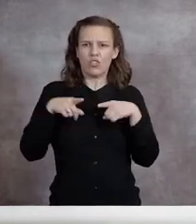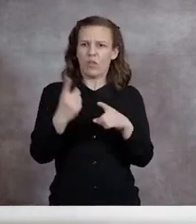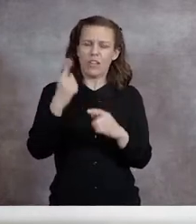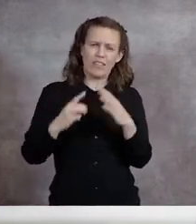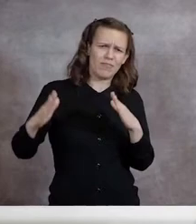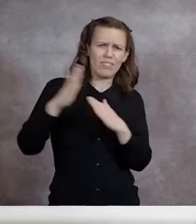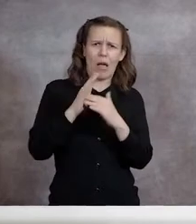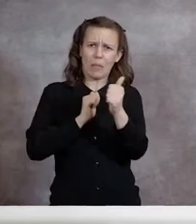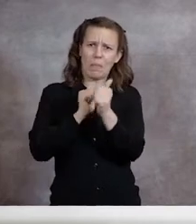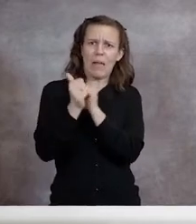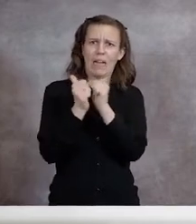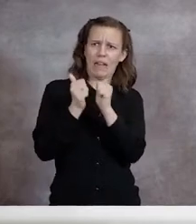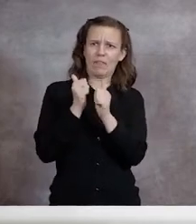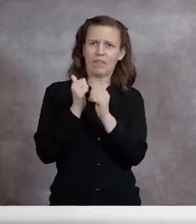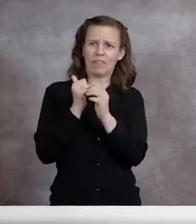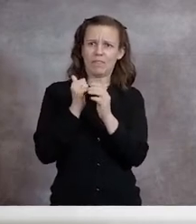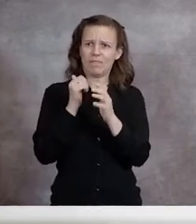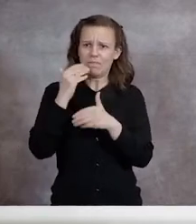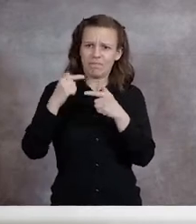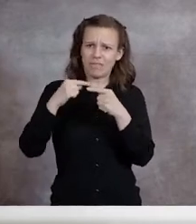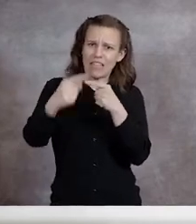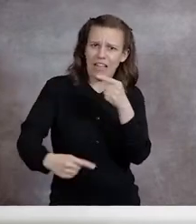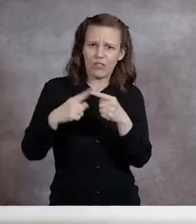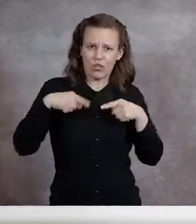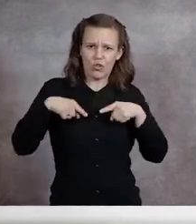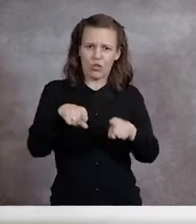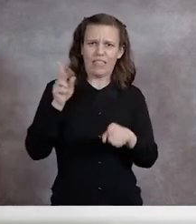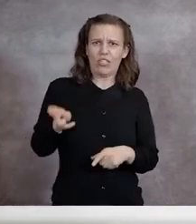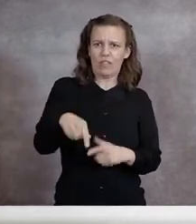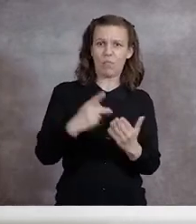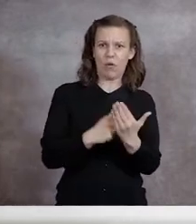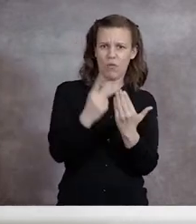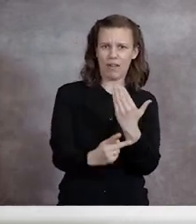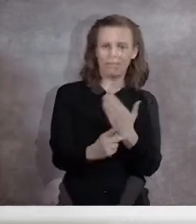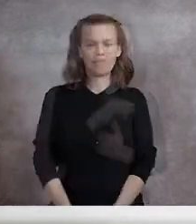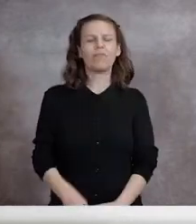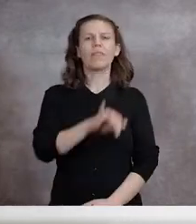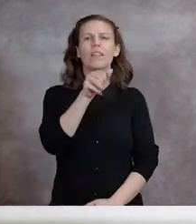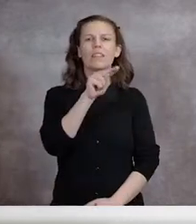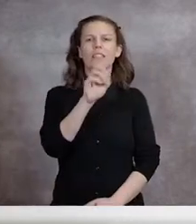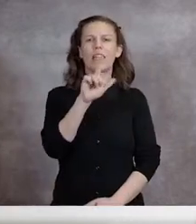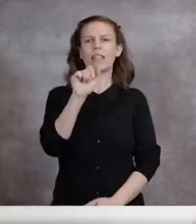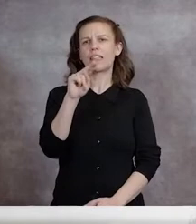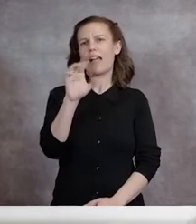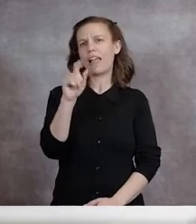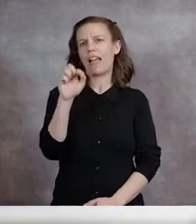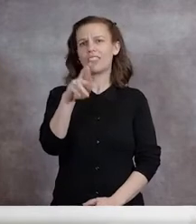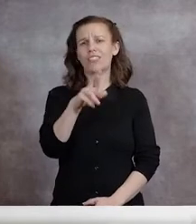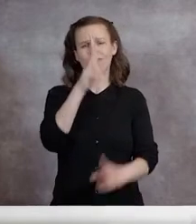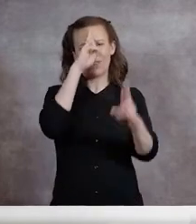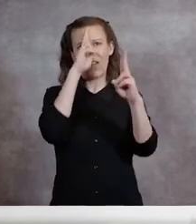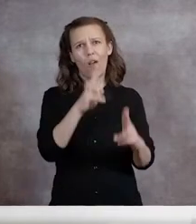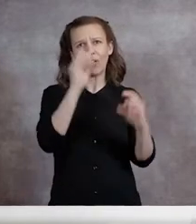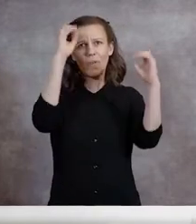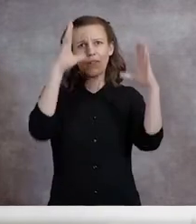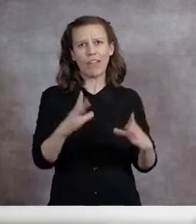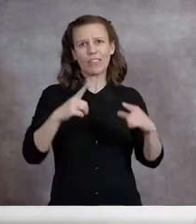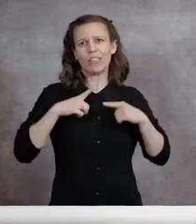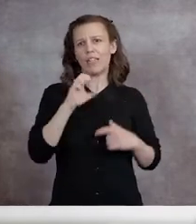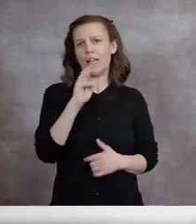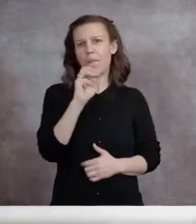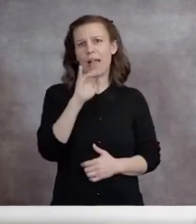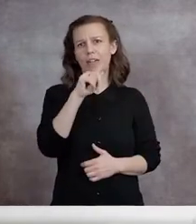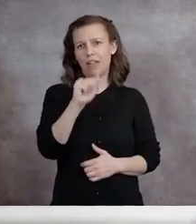of the most competitive cycles in the 75-year history of the program. Jane Lancaster, Distinguished Professor